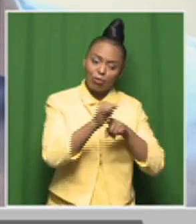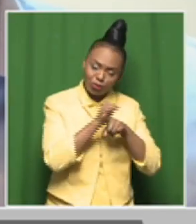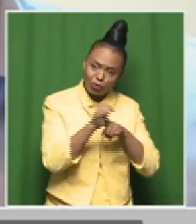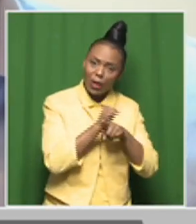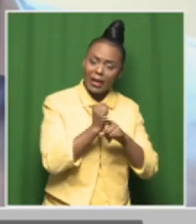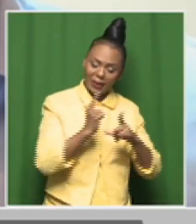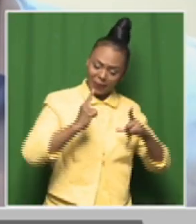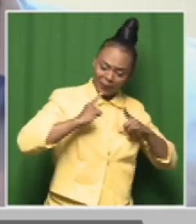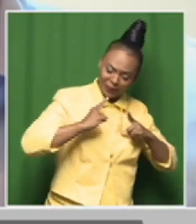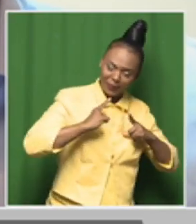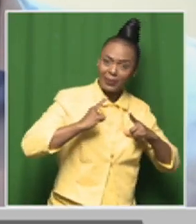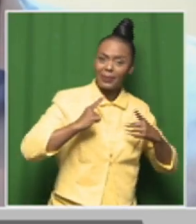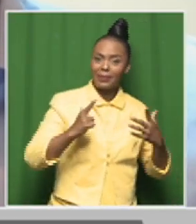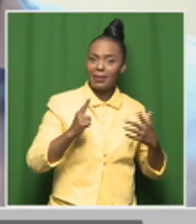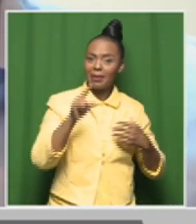up?